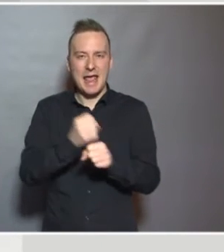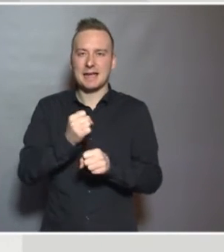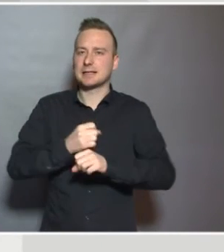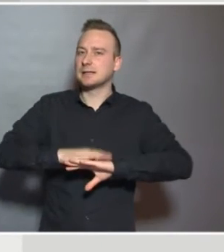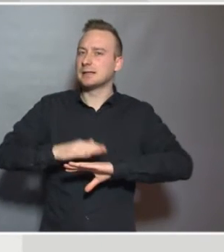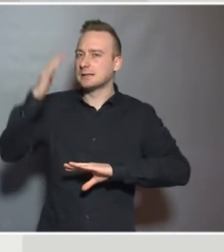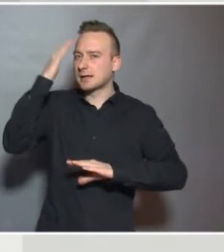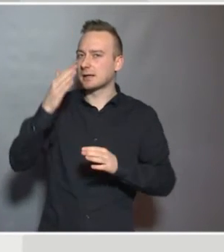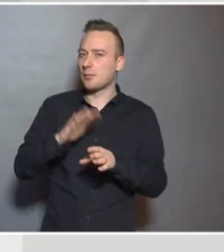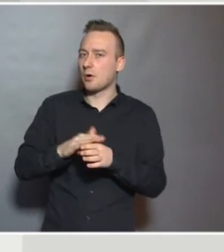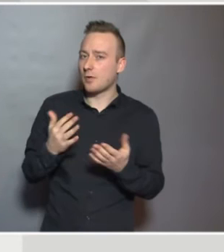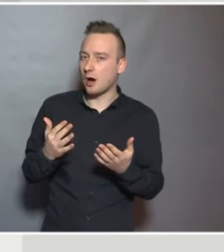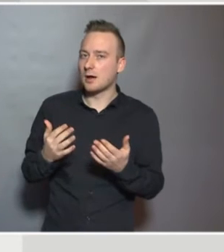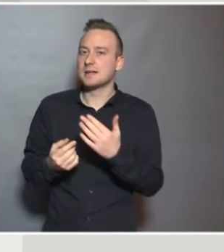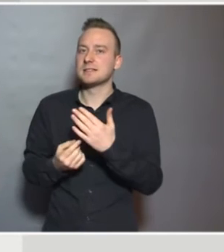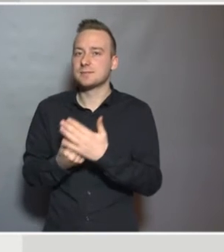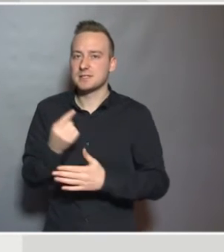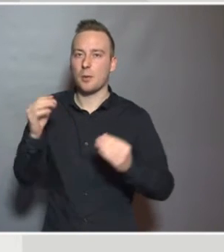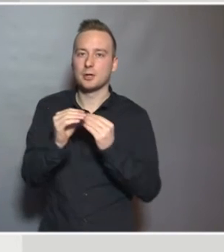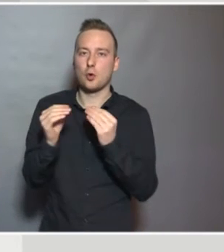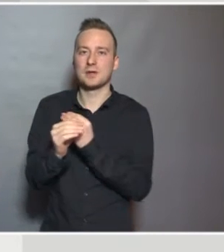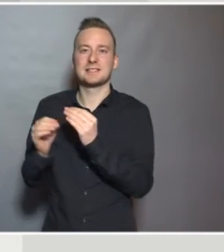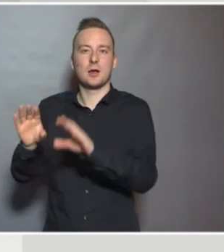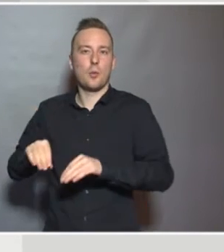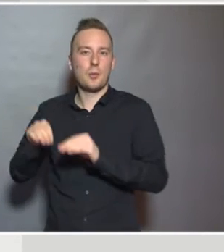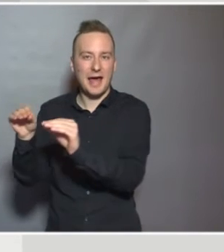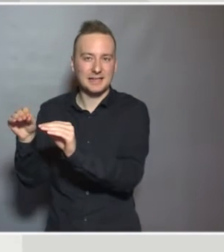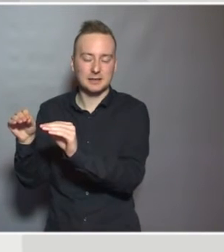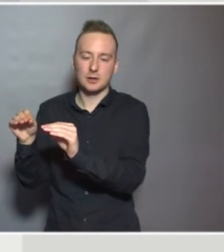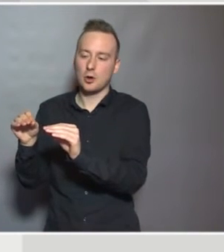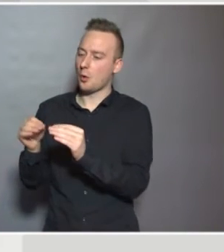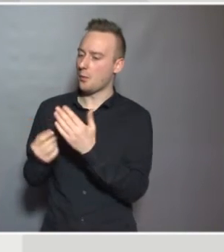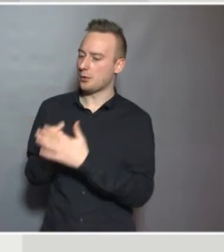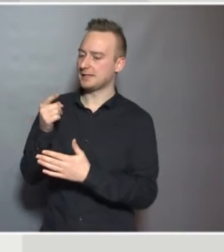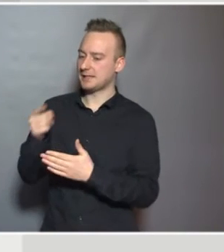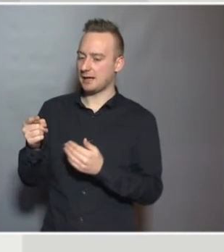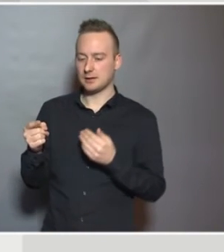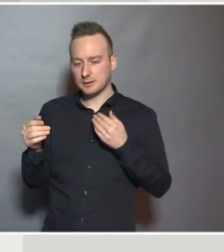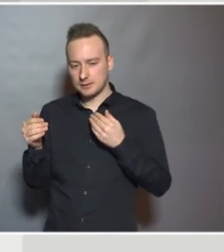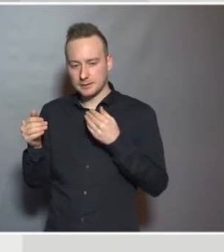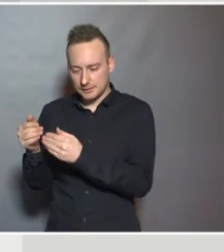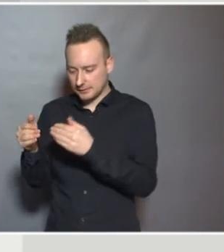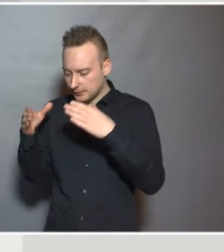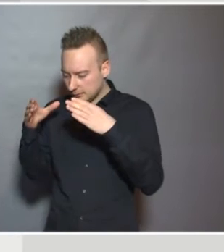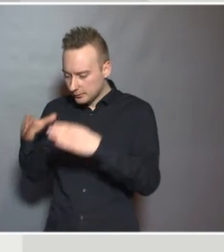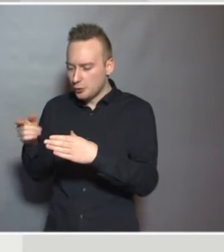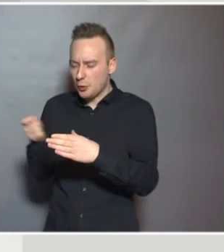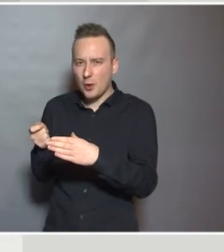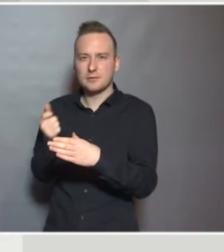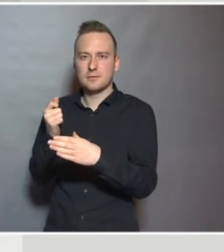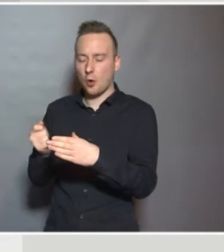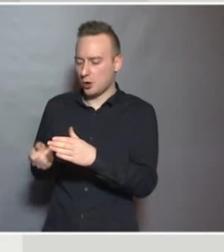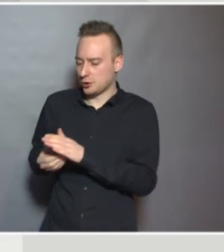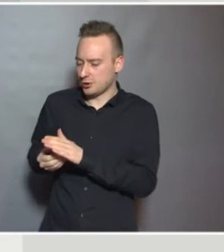special educational needs and having an approach which is still about a few learners and supporting a